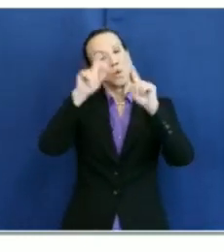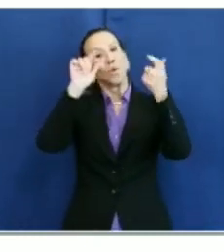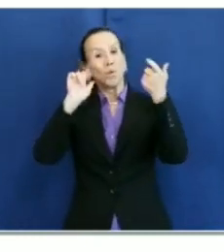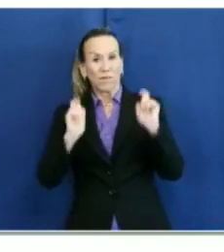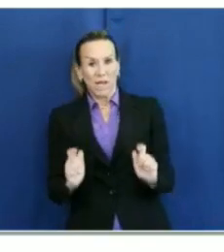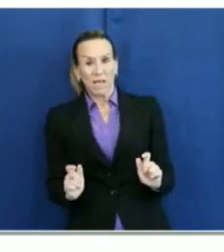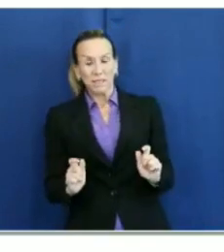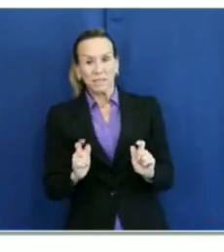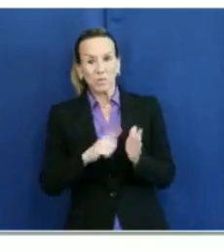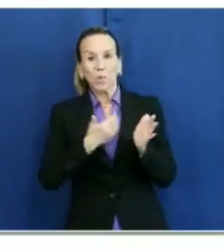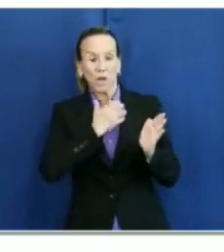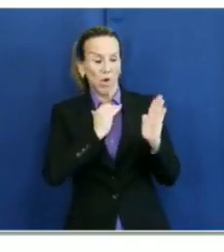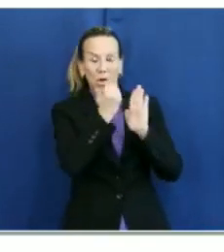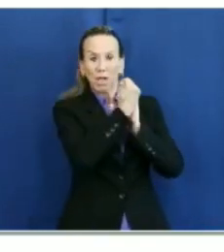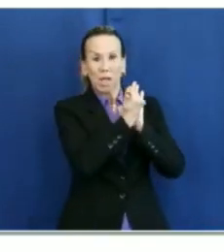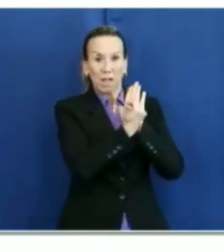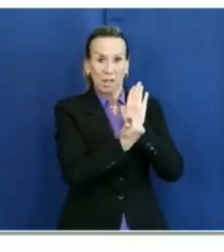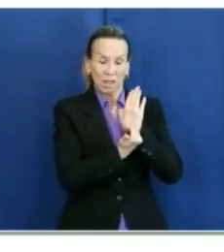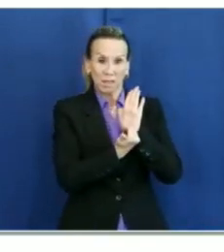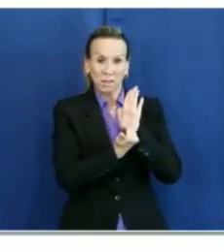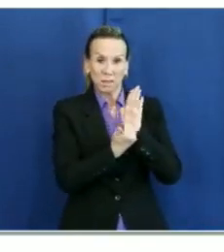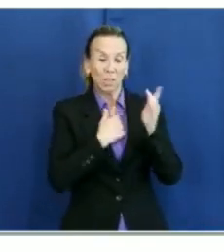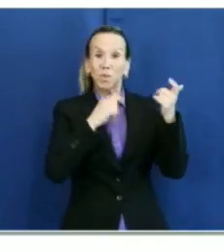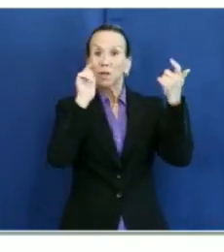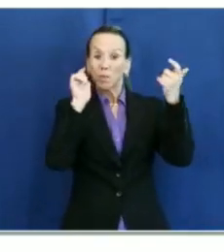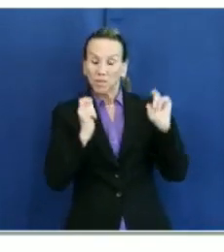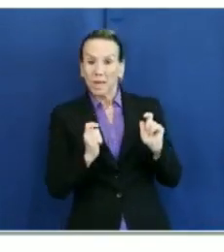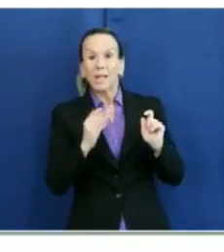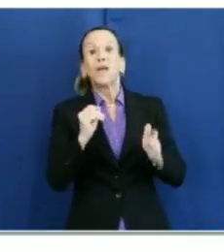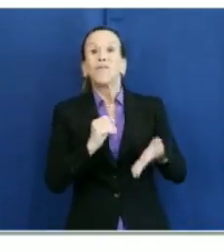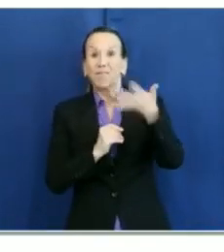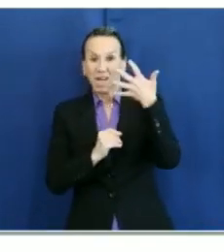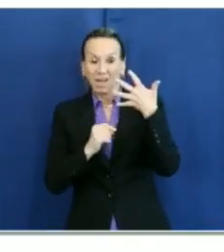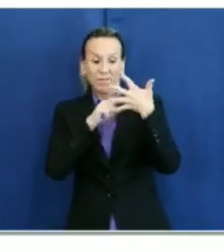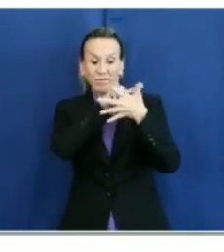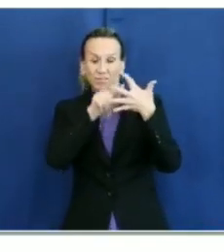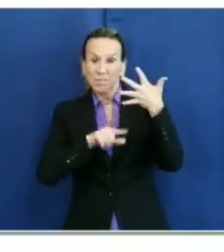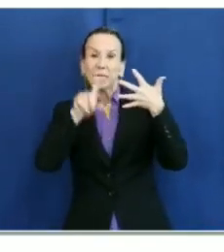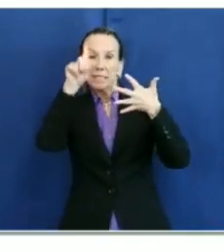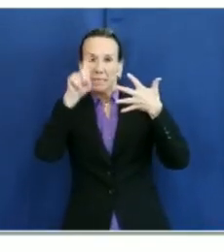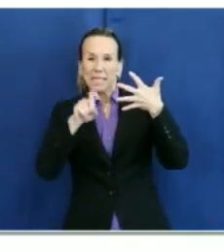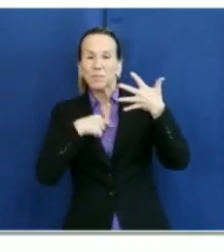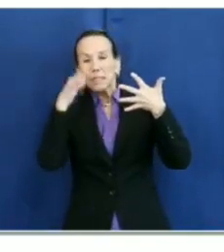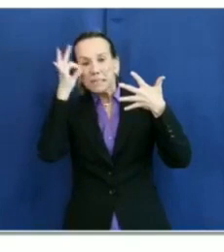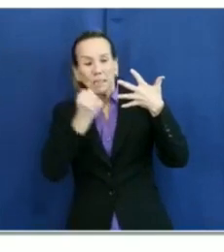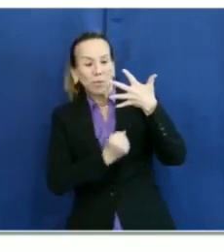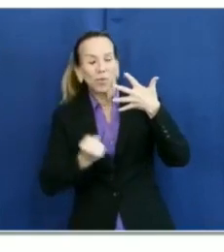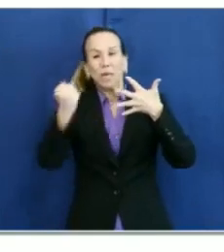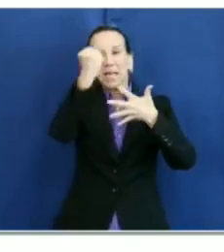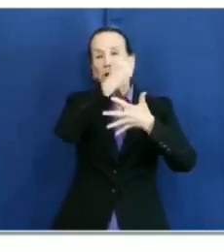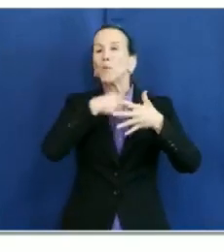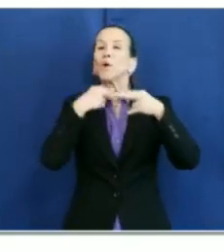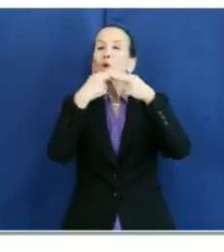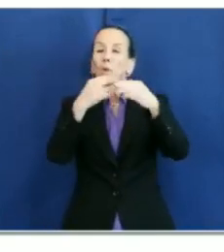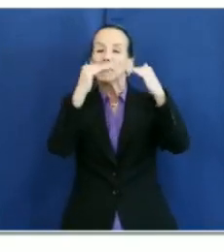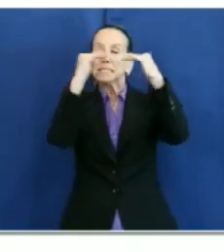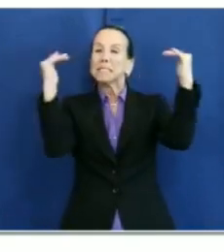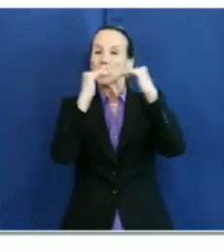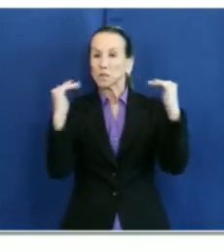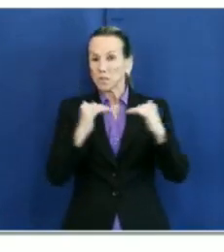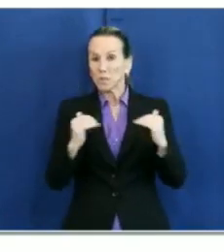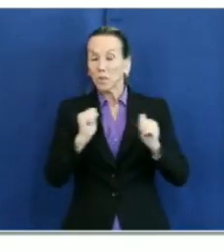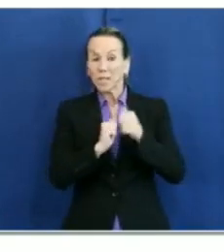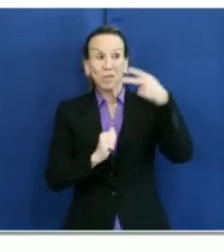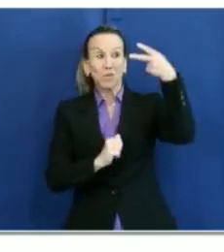our guidelines. And we ended up on five testing priority tiers, two with the